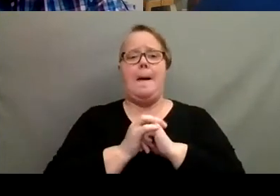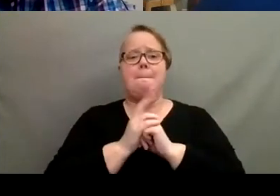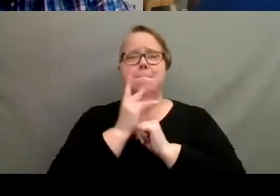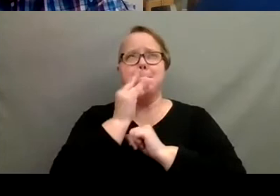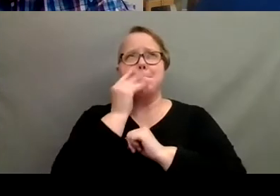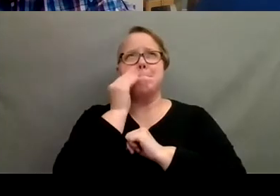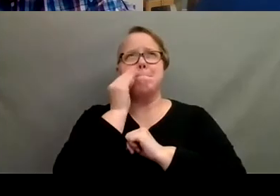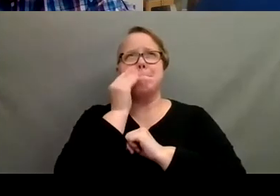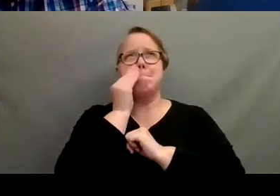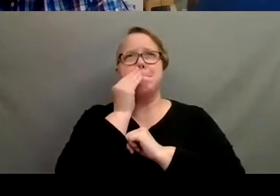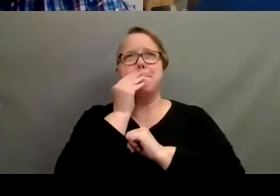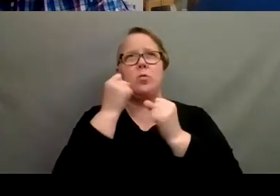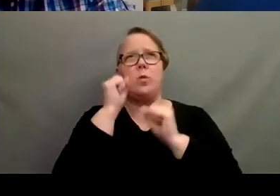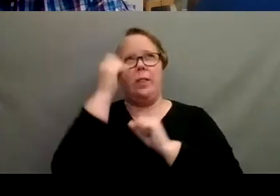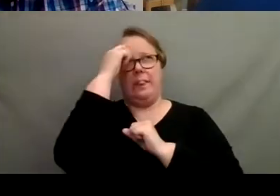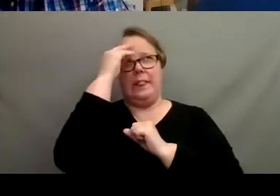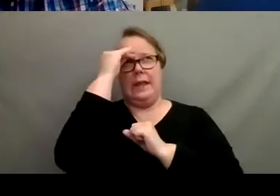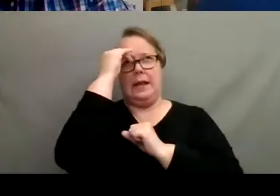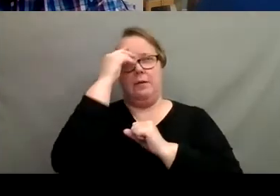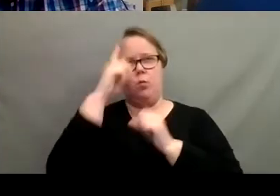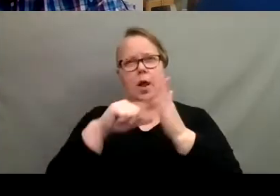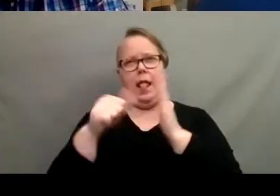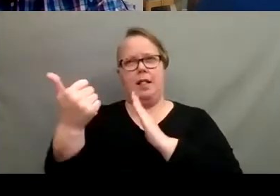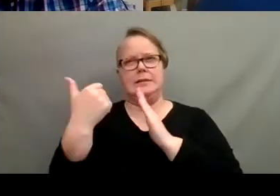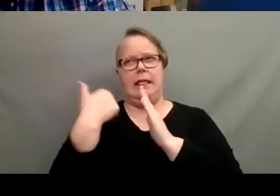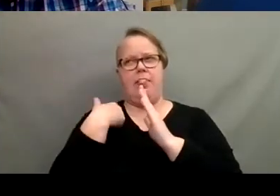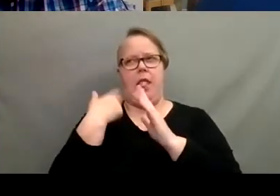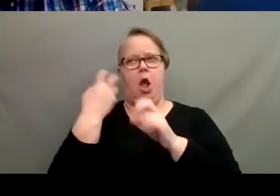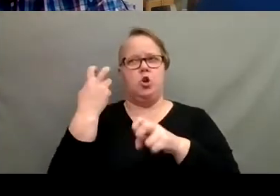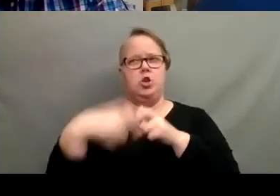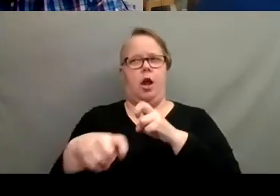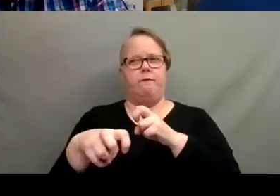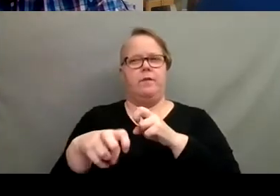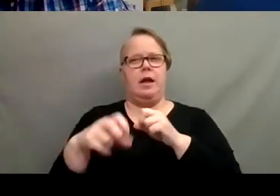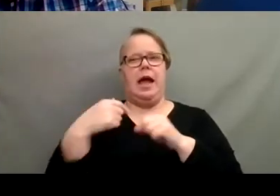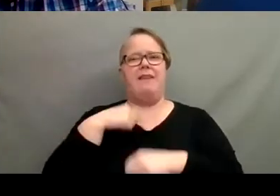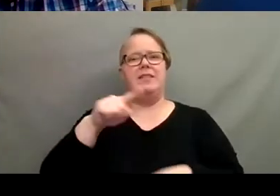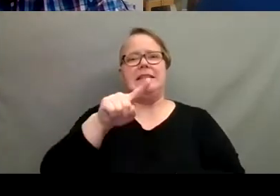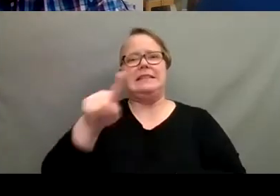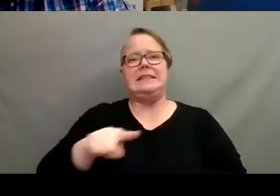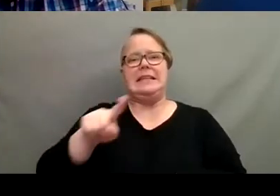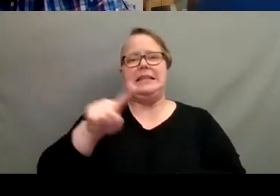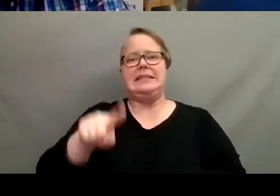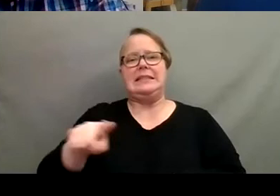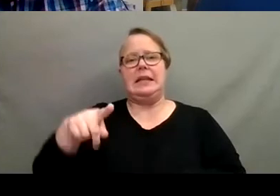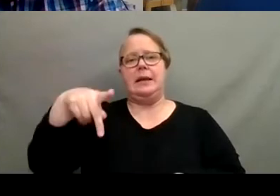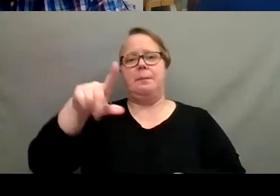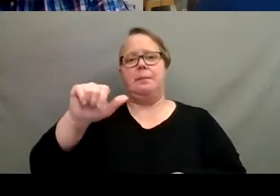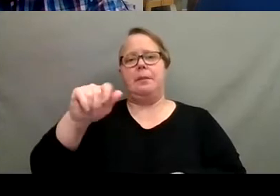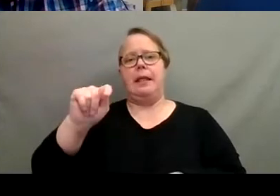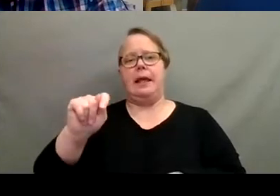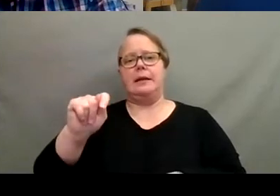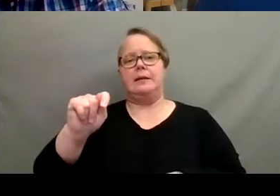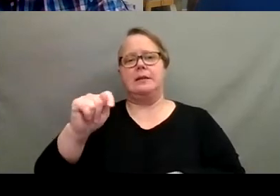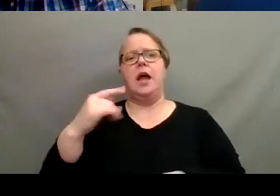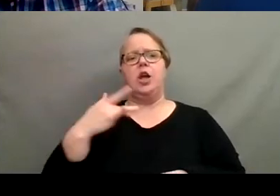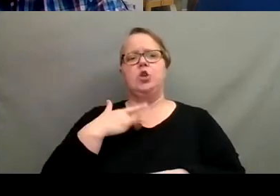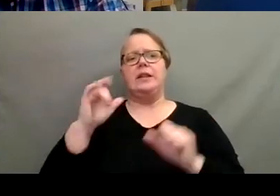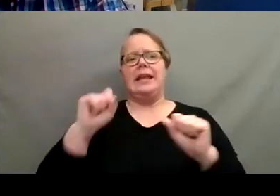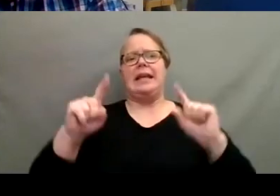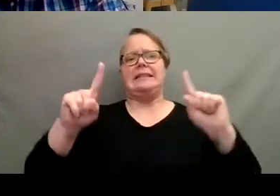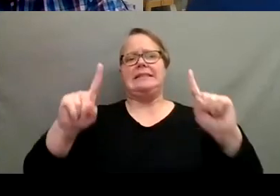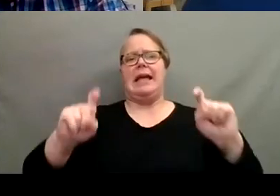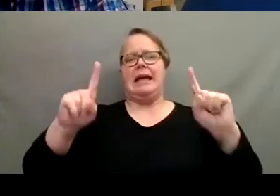trying to think what else I've got in like the tough spots. I've got ZZ plant in the middle. Uh, I usually can test